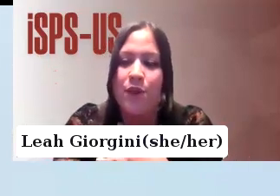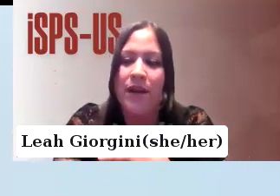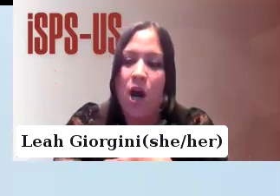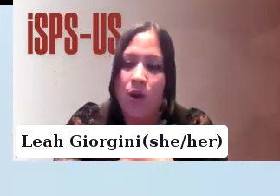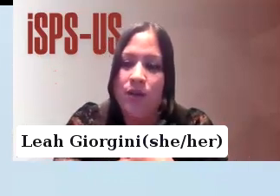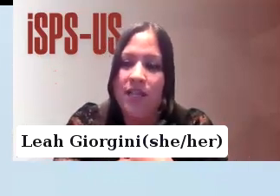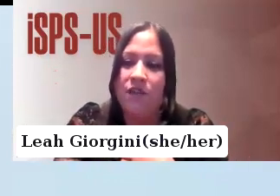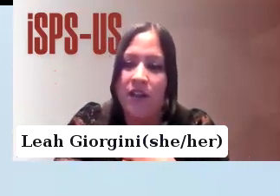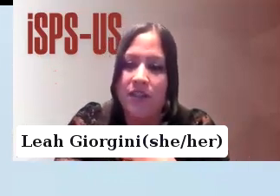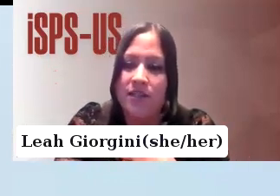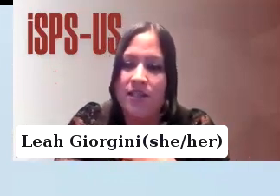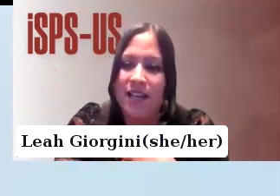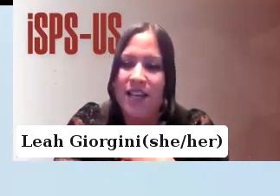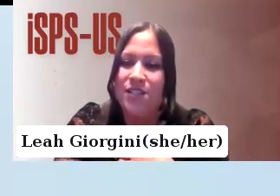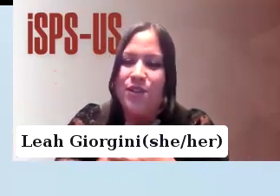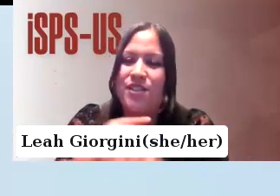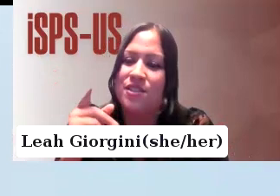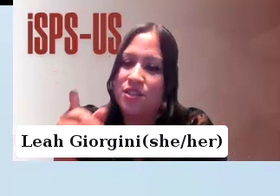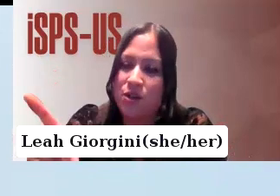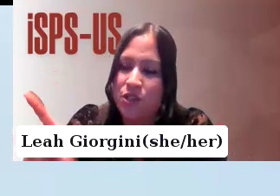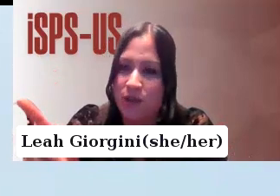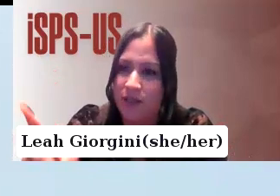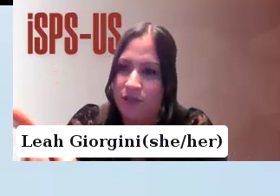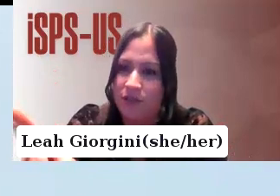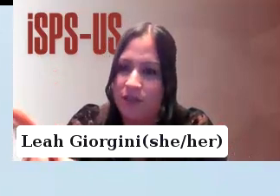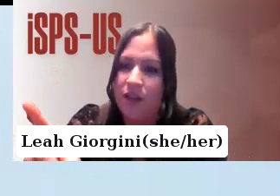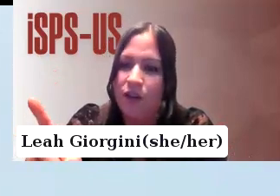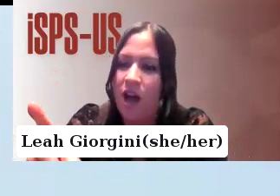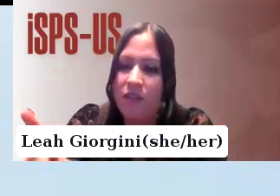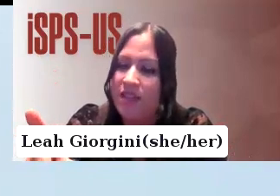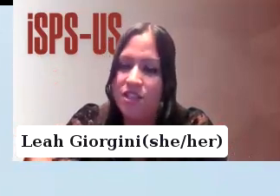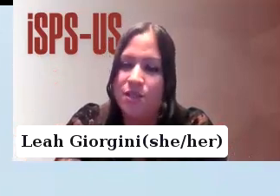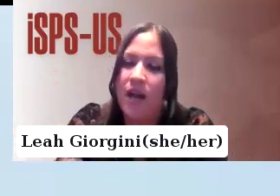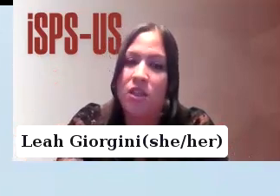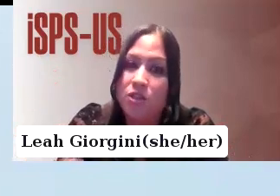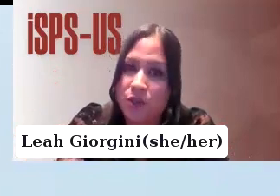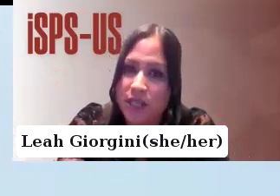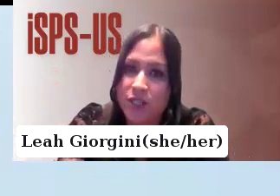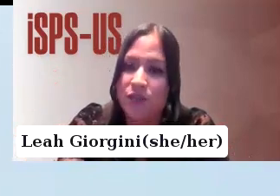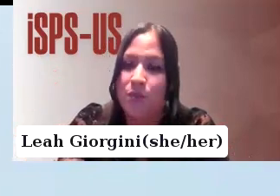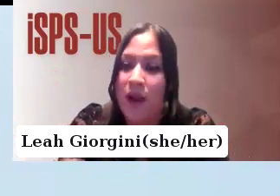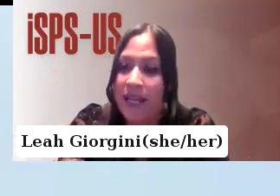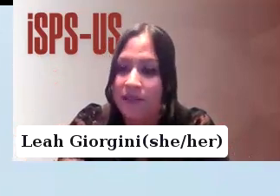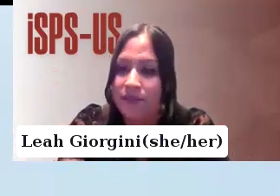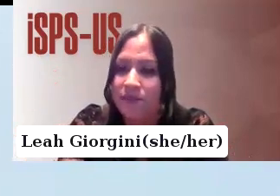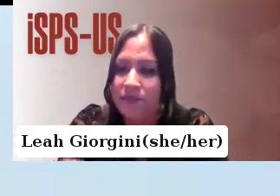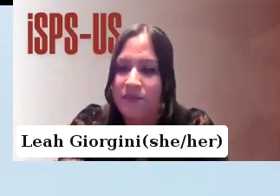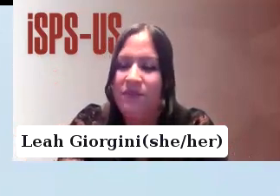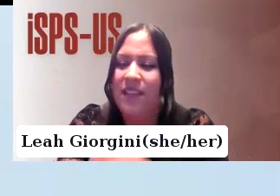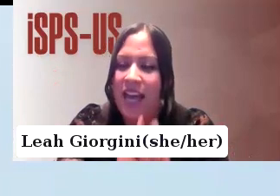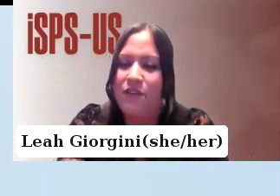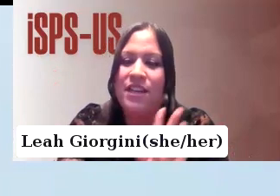both my own and that of others is rooted in social ills rather than just biological issues of the brain